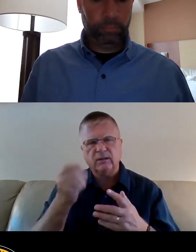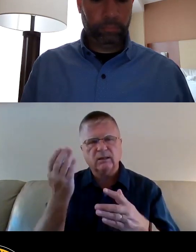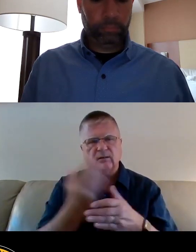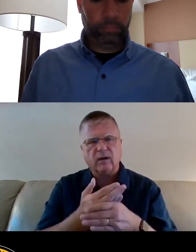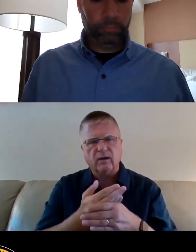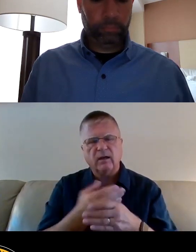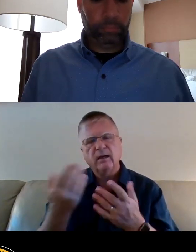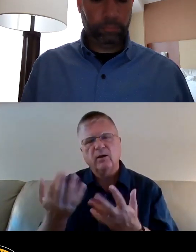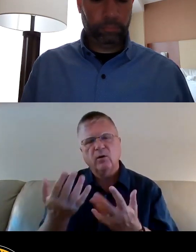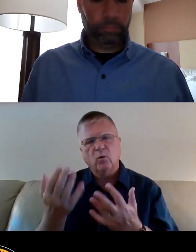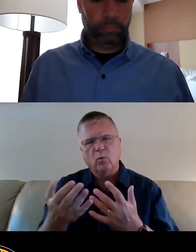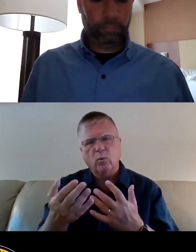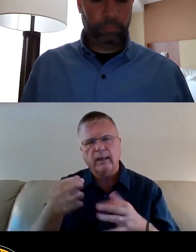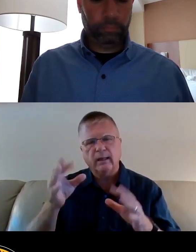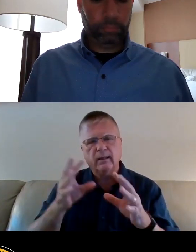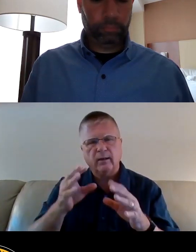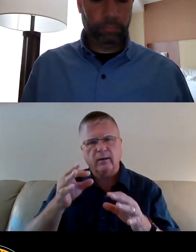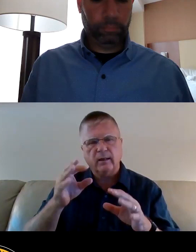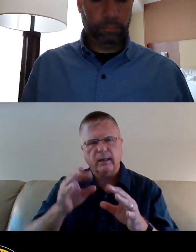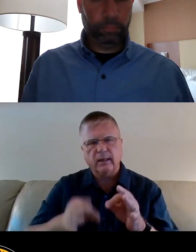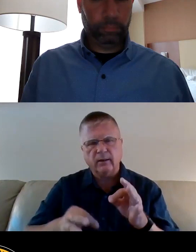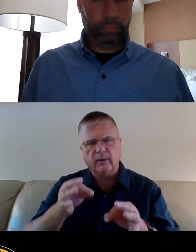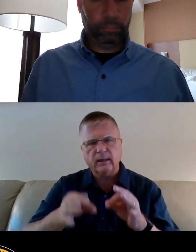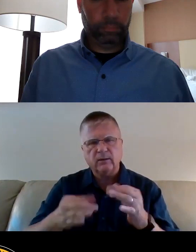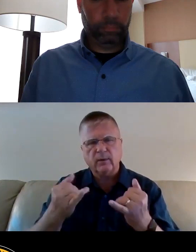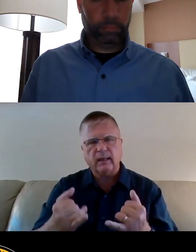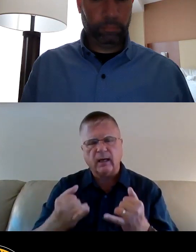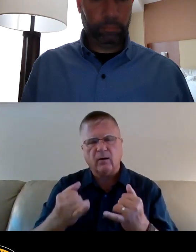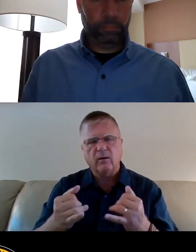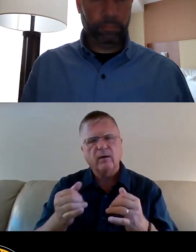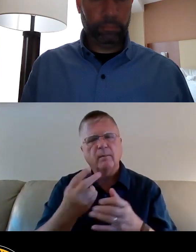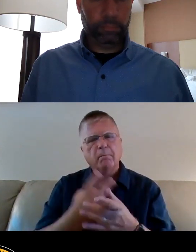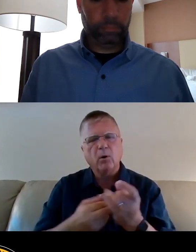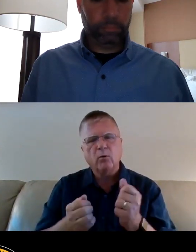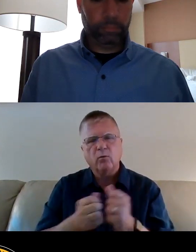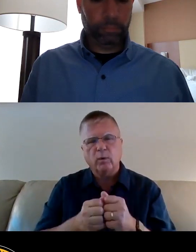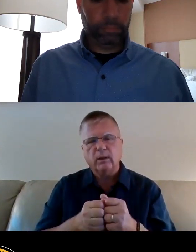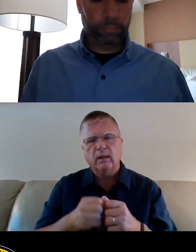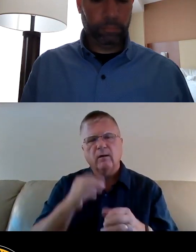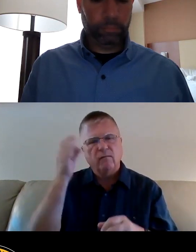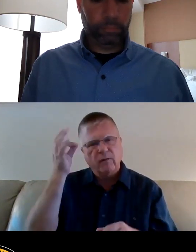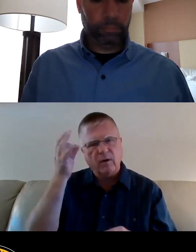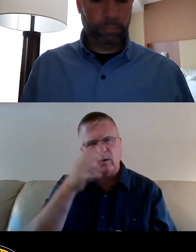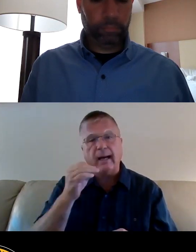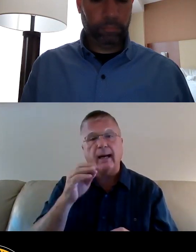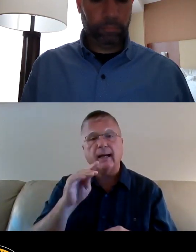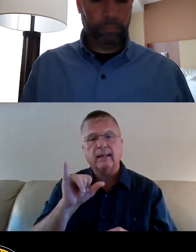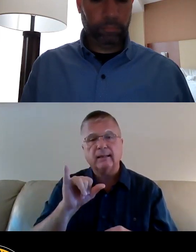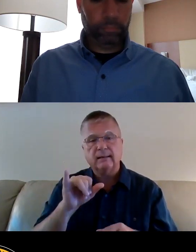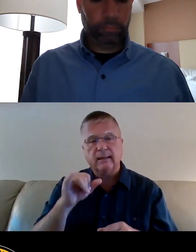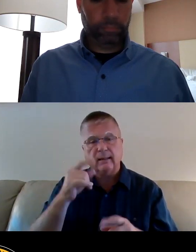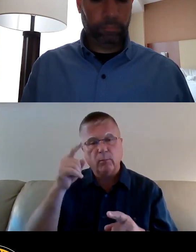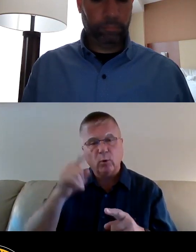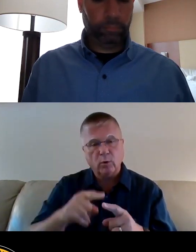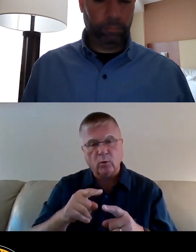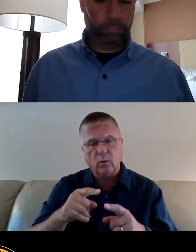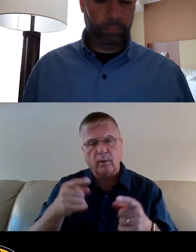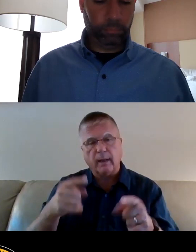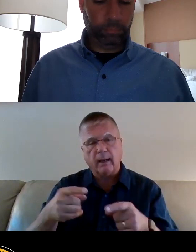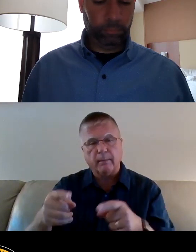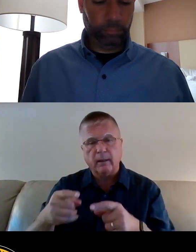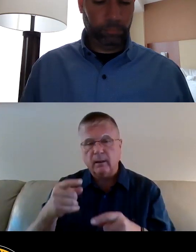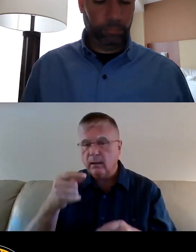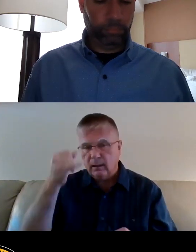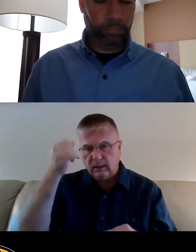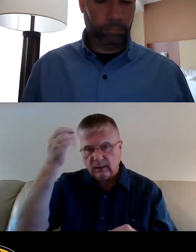hearings currently. This is with both the federal and city moratorium in effect. Imagine how much worse this is going to get when